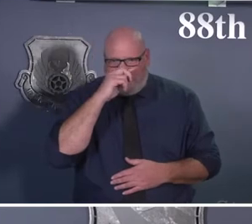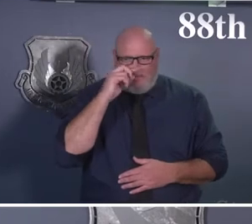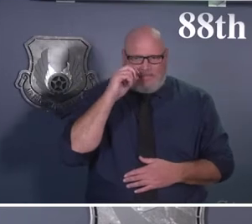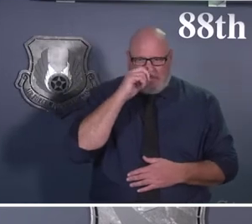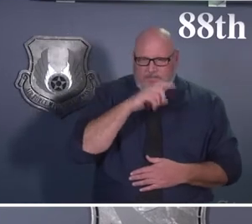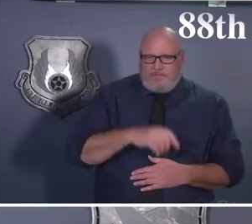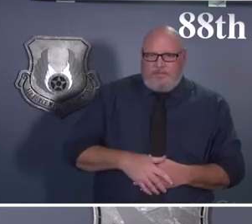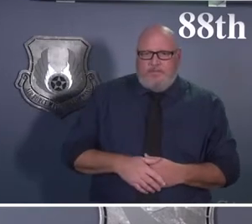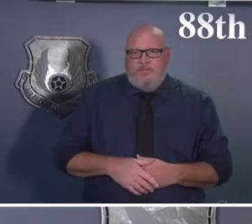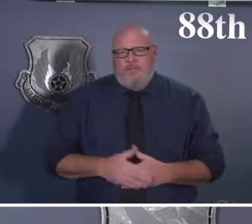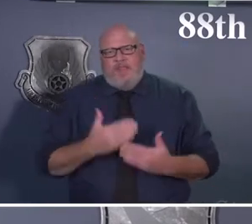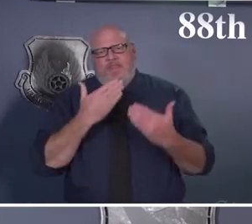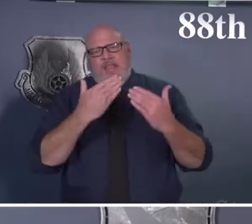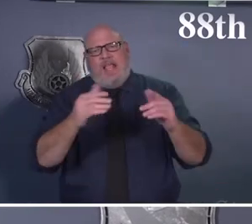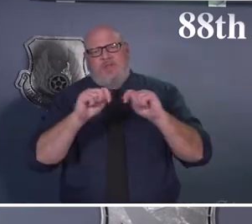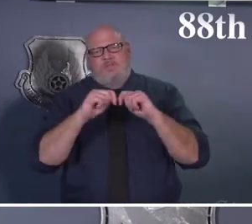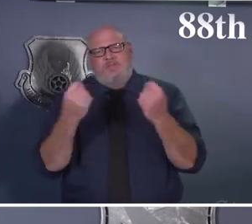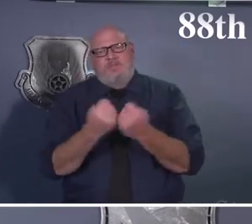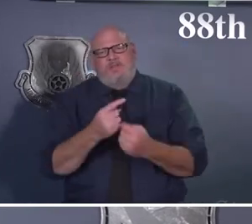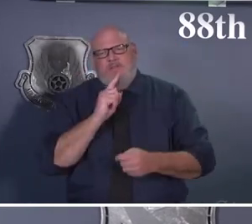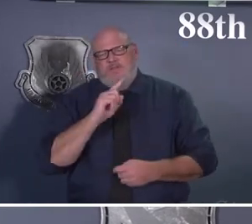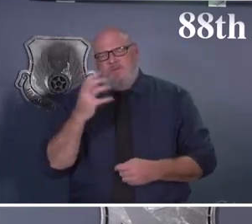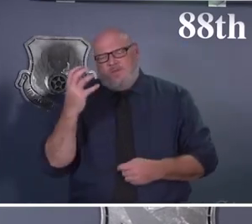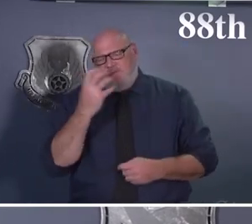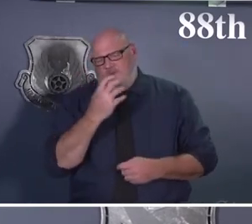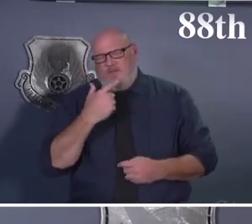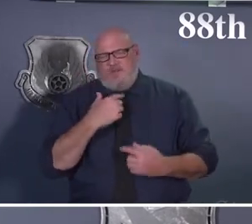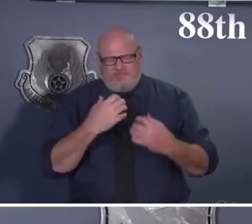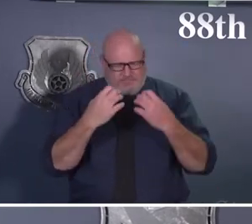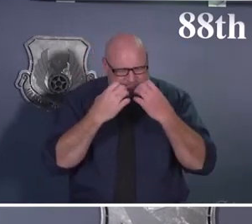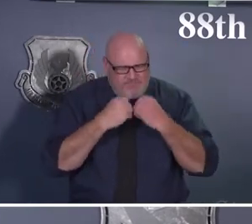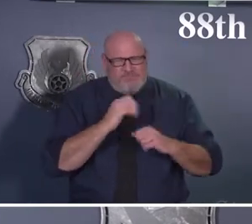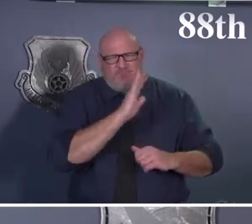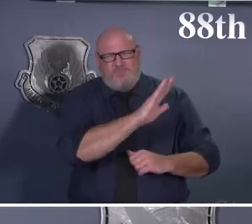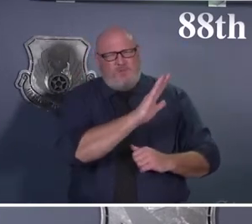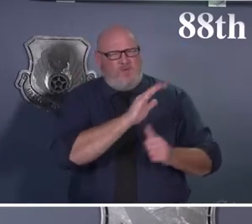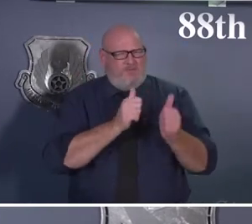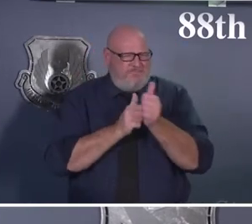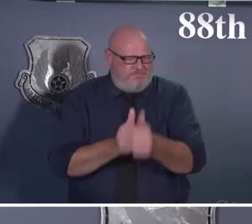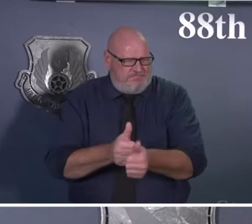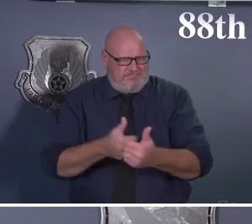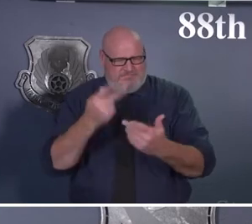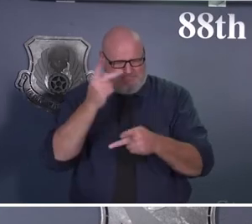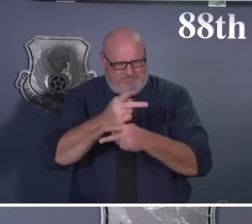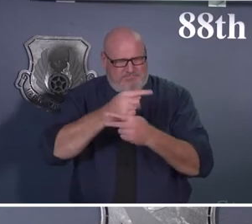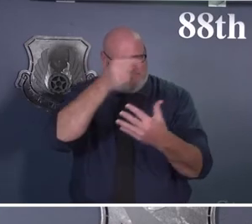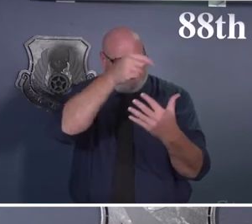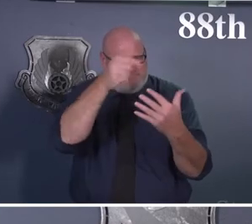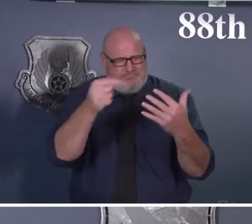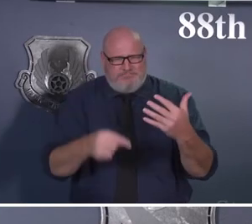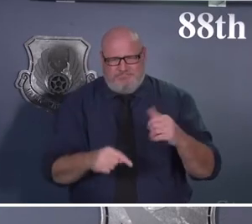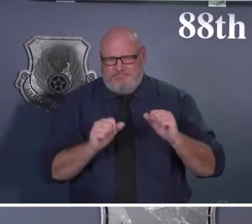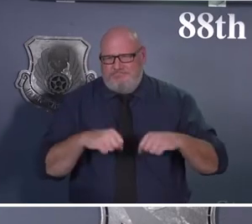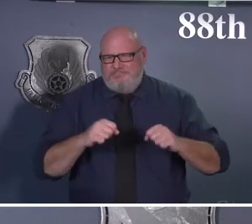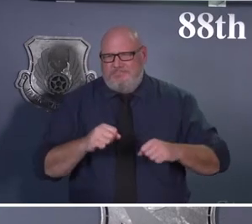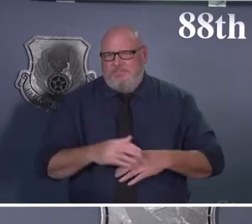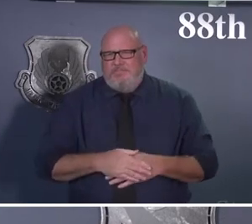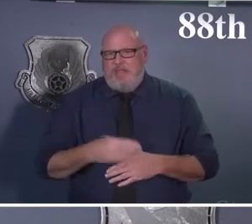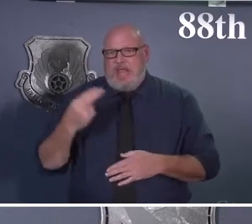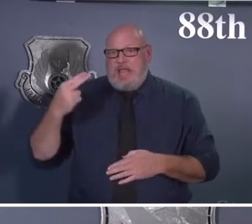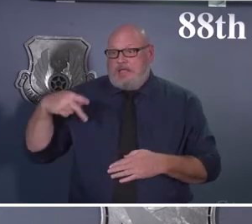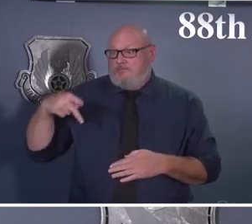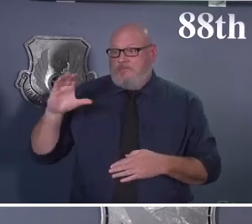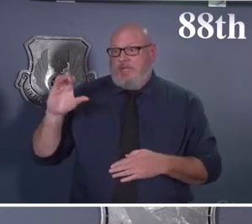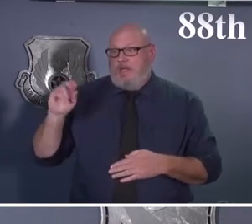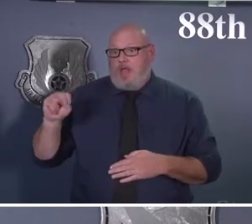Hey, thanks teammates. Truly appreciate all of the updates. As you can see, HP County Charlie is a good thing. We are making some adjustments